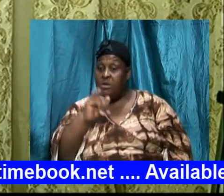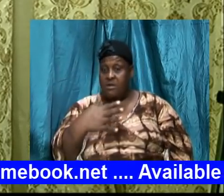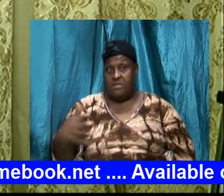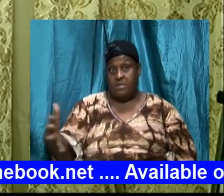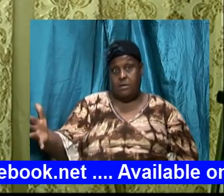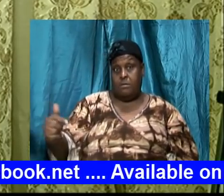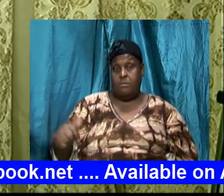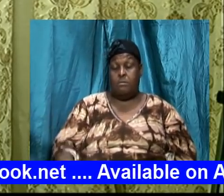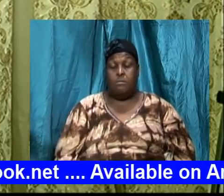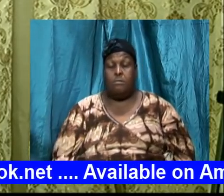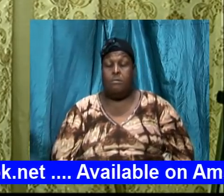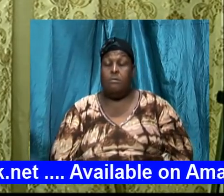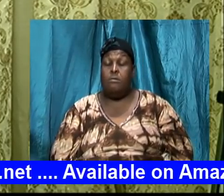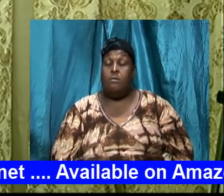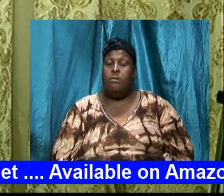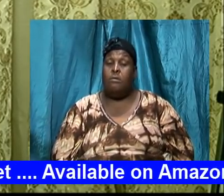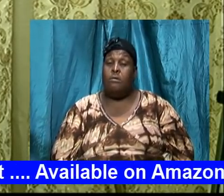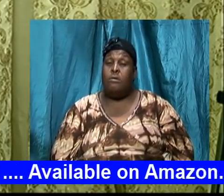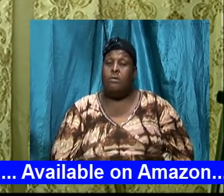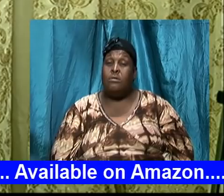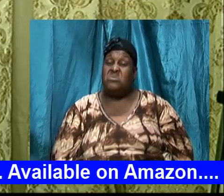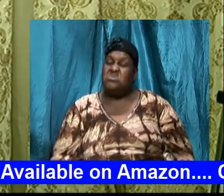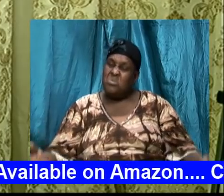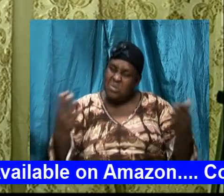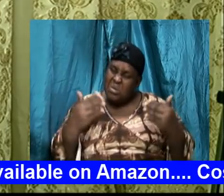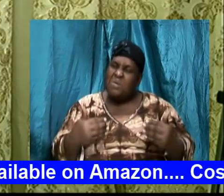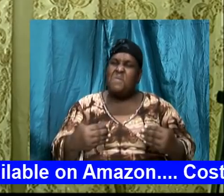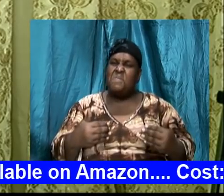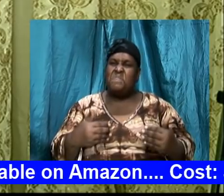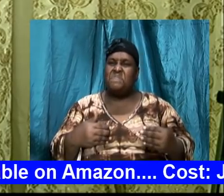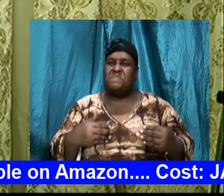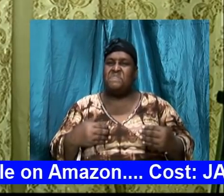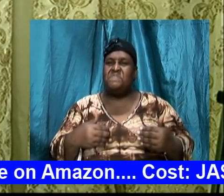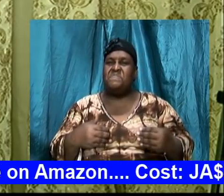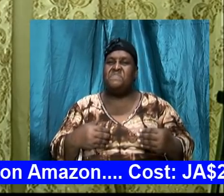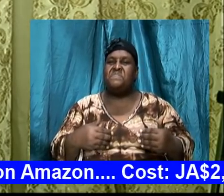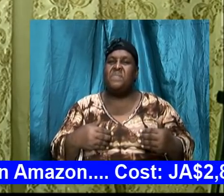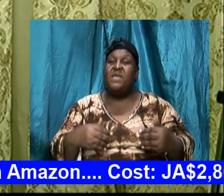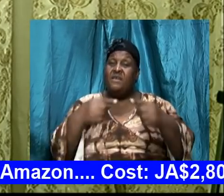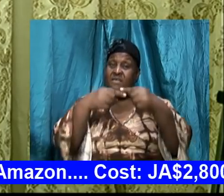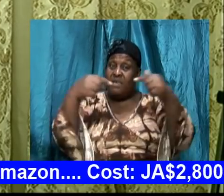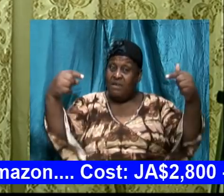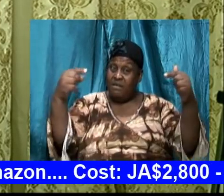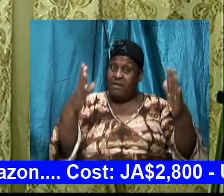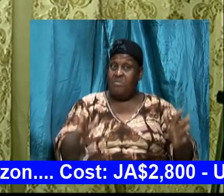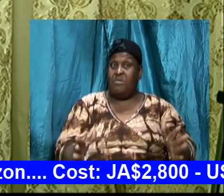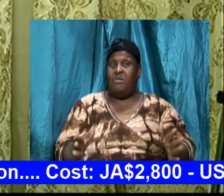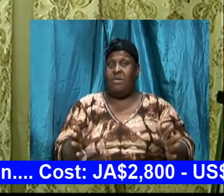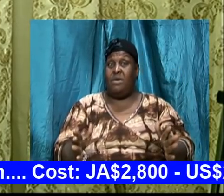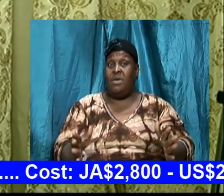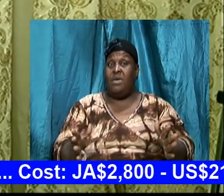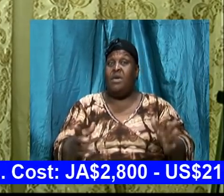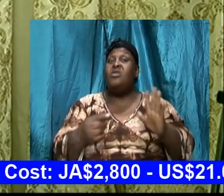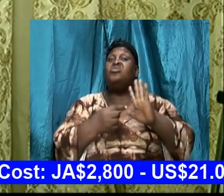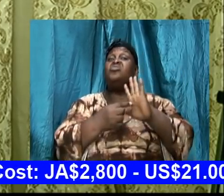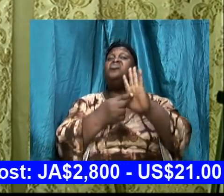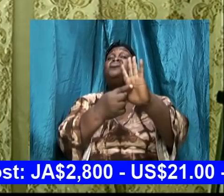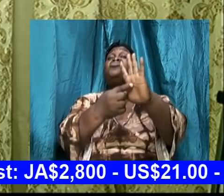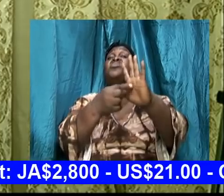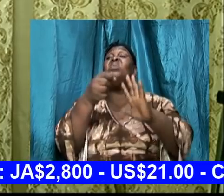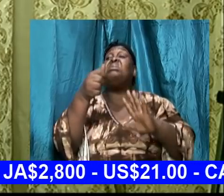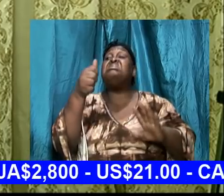need to understand that so here it is that the Philistine showed himself